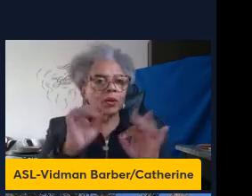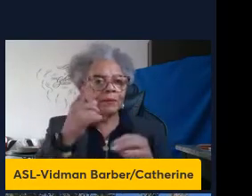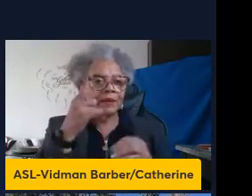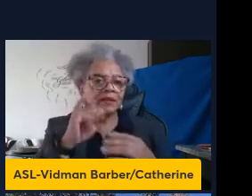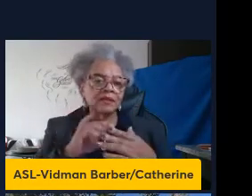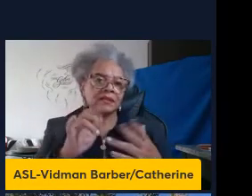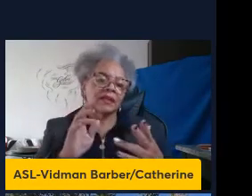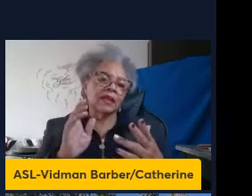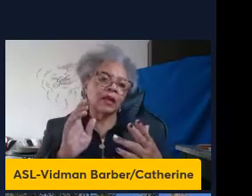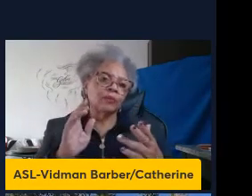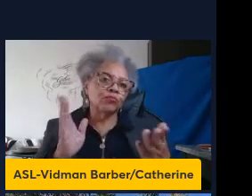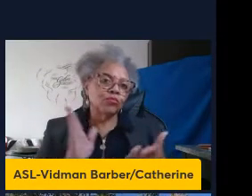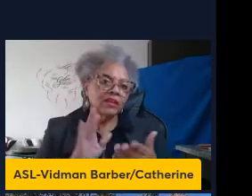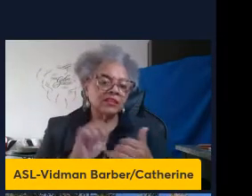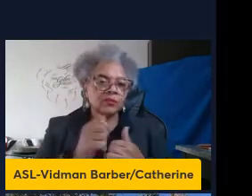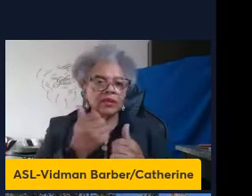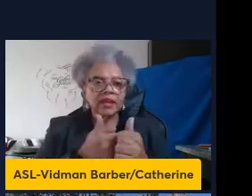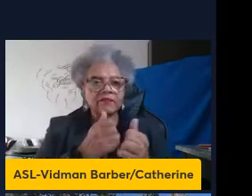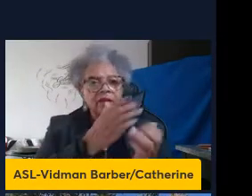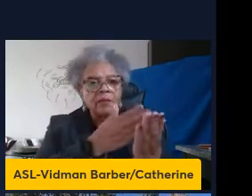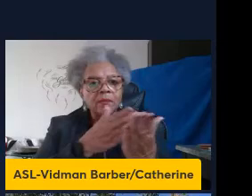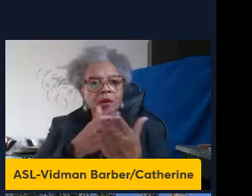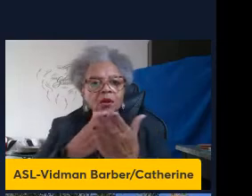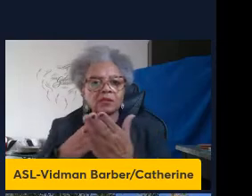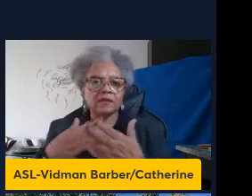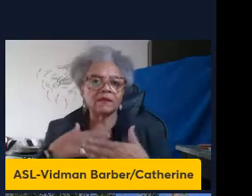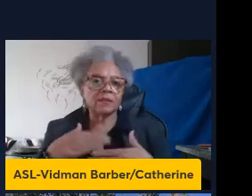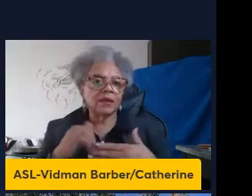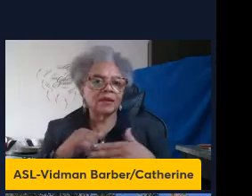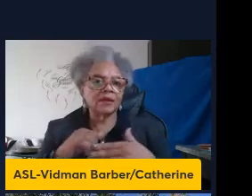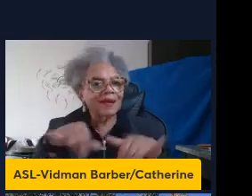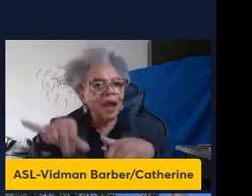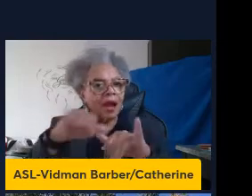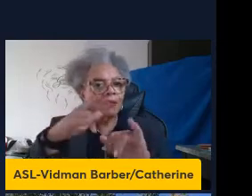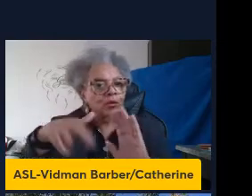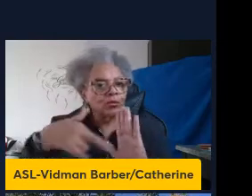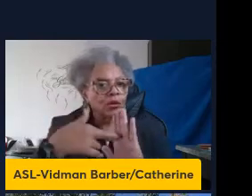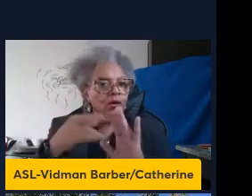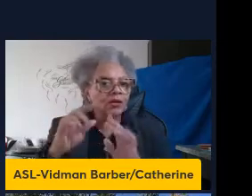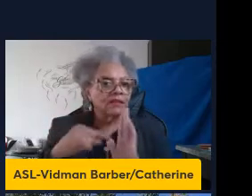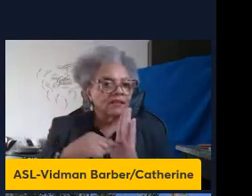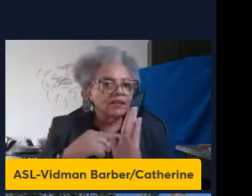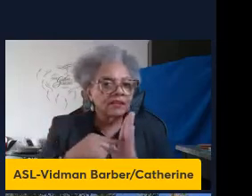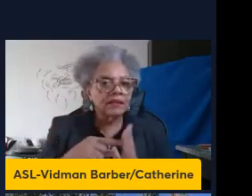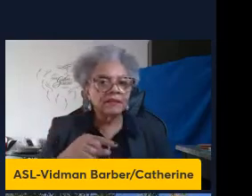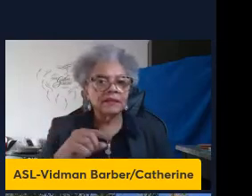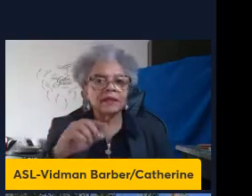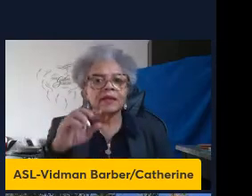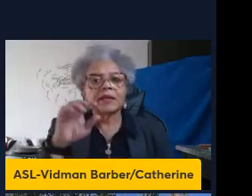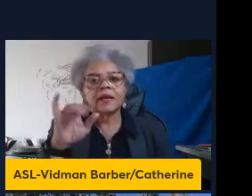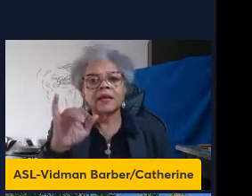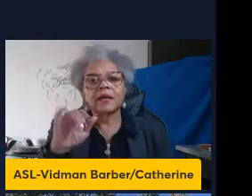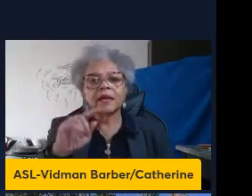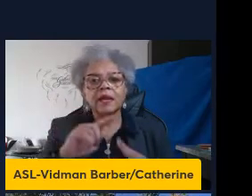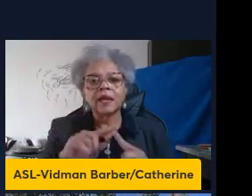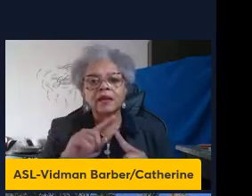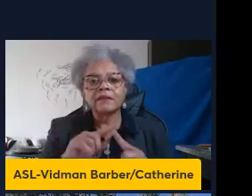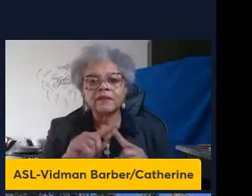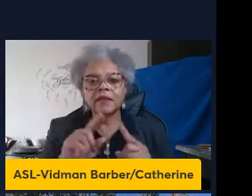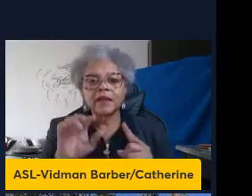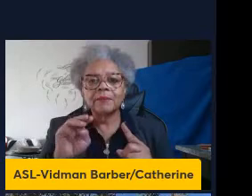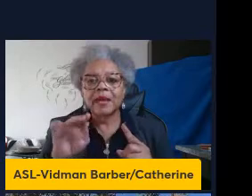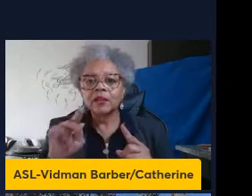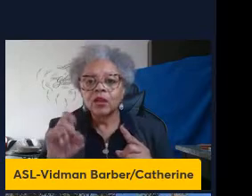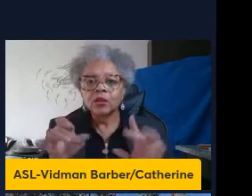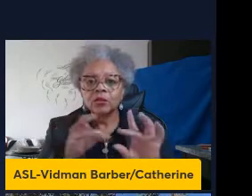every organ of the body where they have common roles like biocytosis and antigen presentation, but they also have